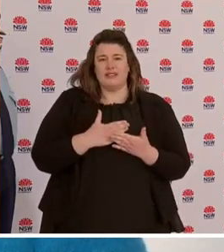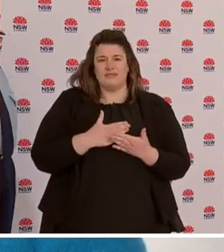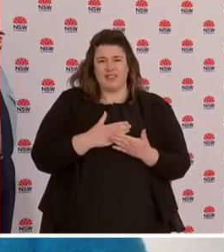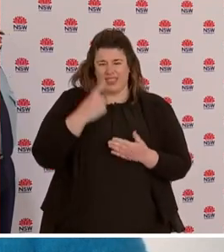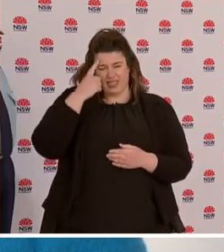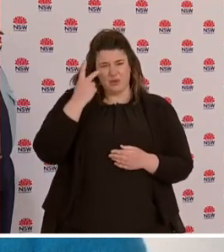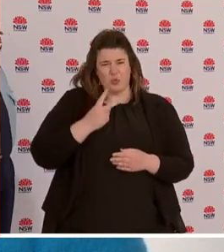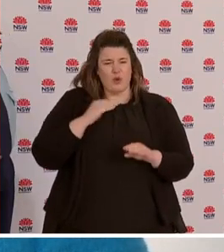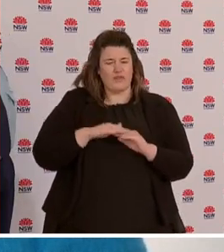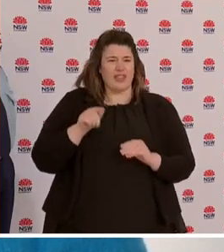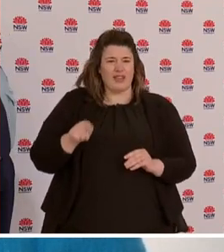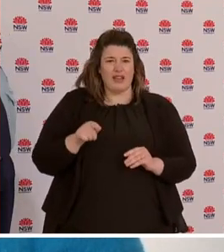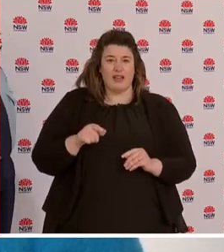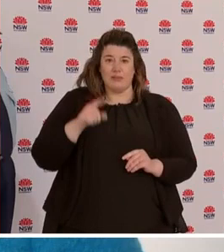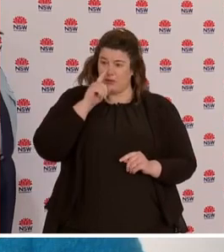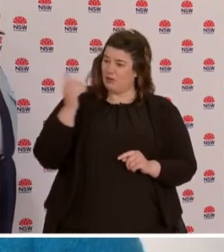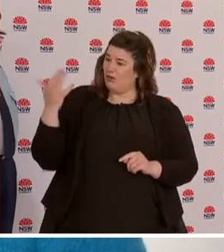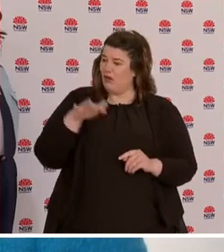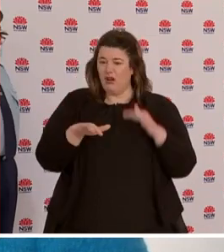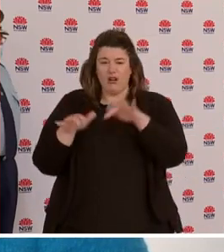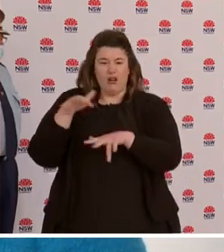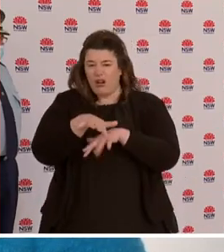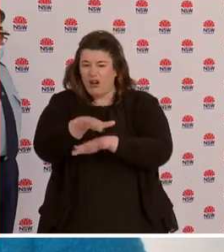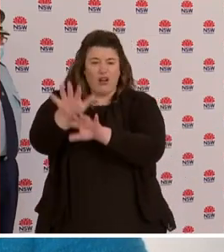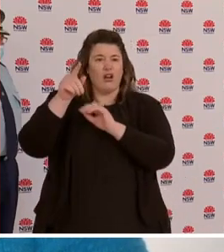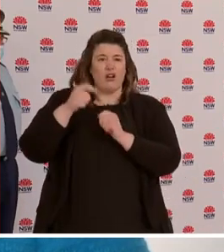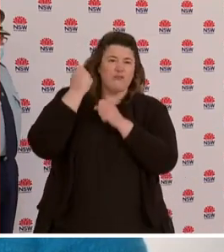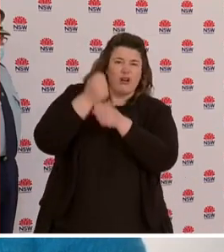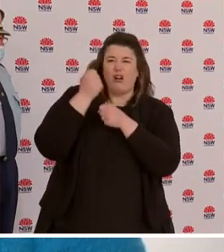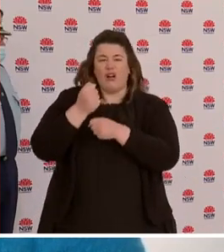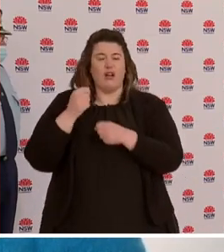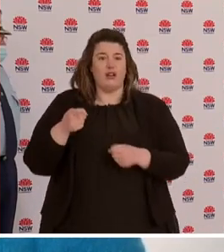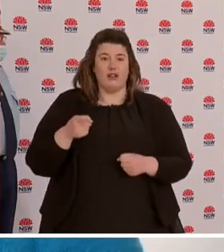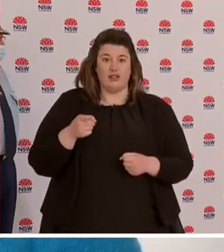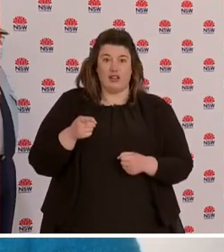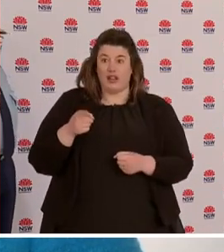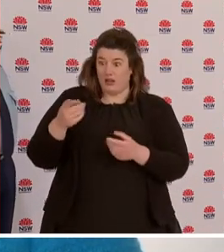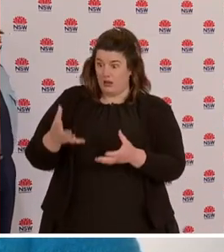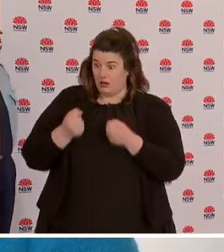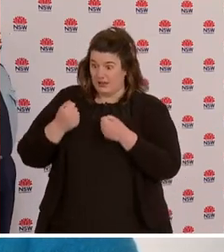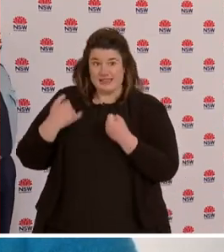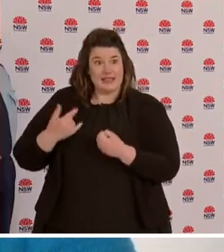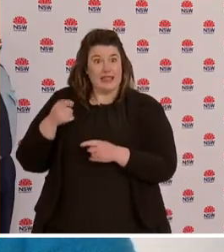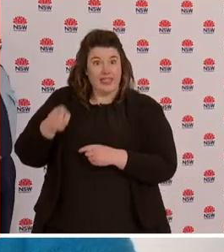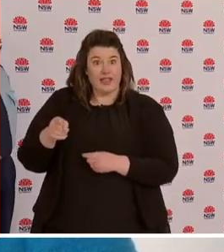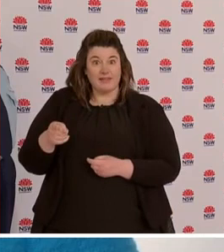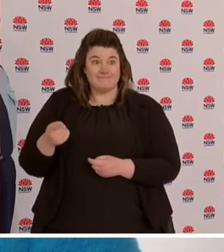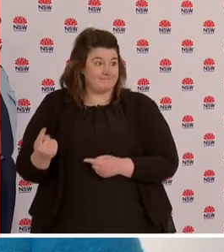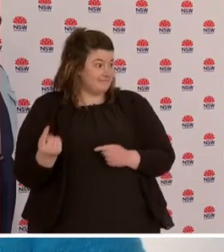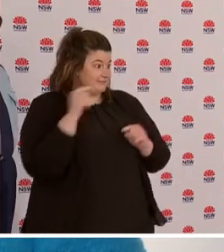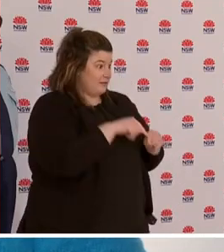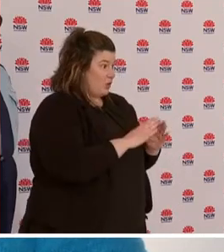people who protested illegally, I'm sure have loved ones. They're going to go home and risk passing that virus on to their most closest people to them.